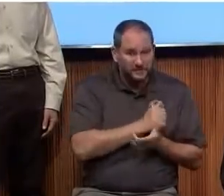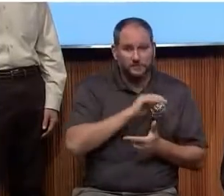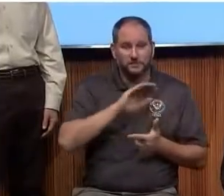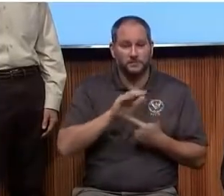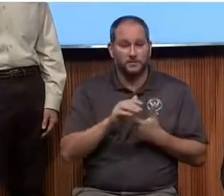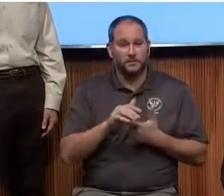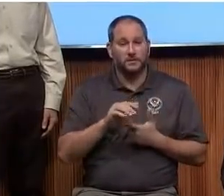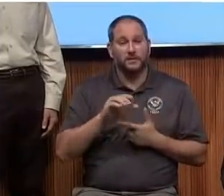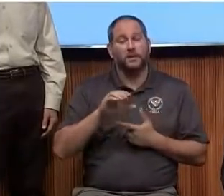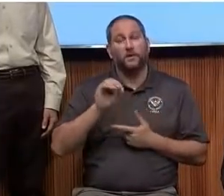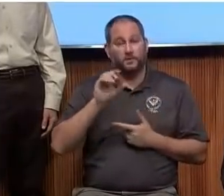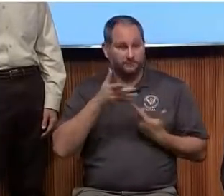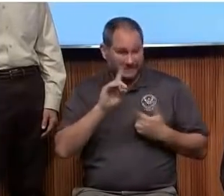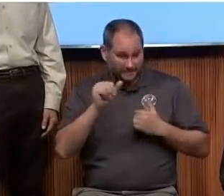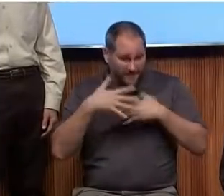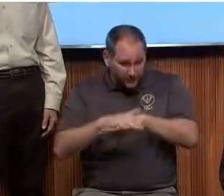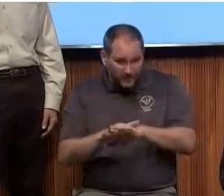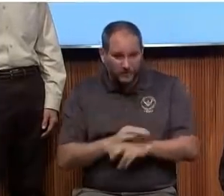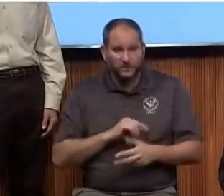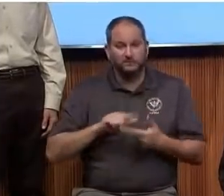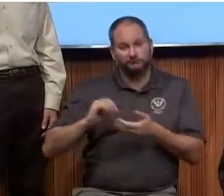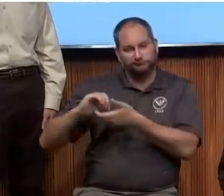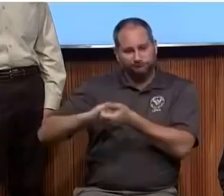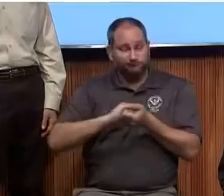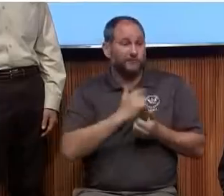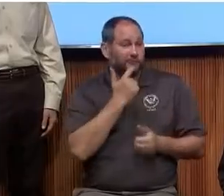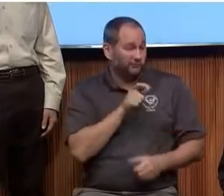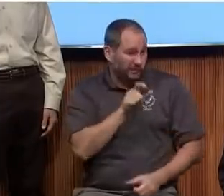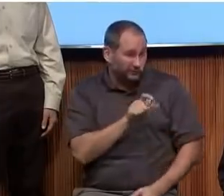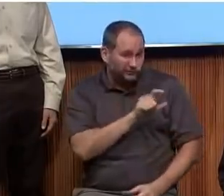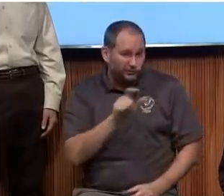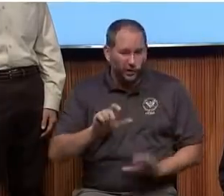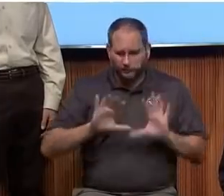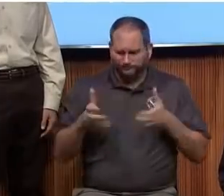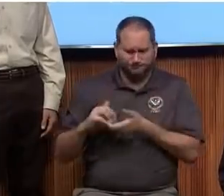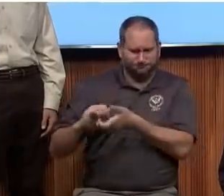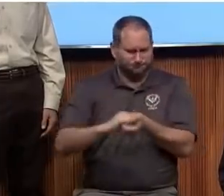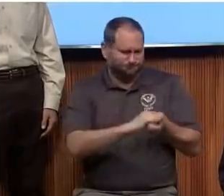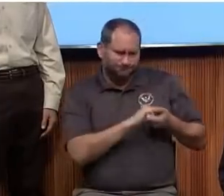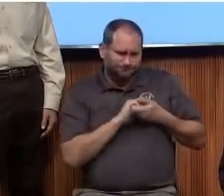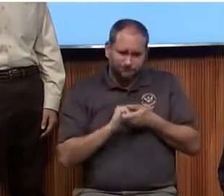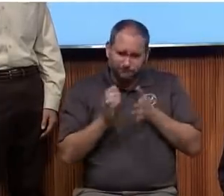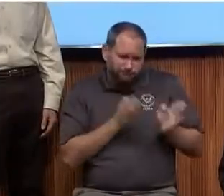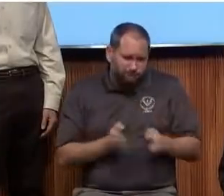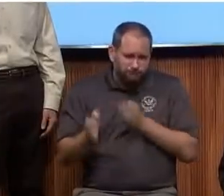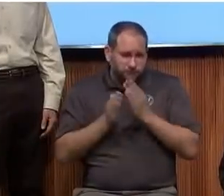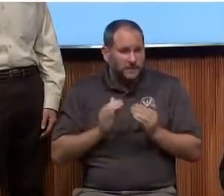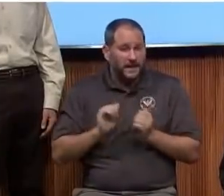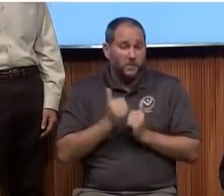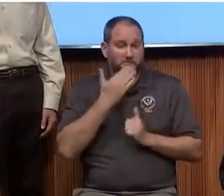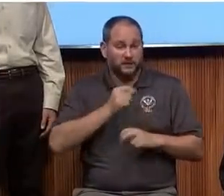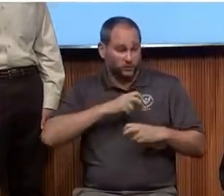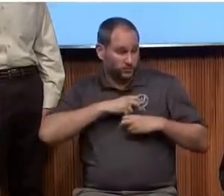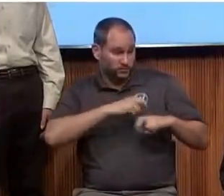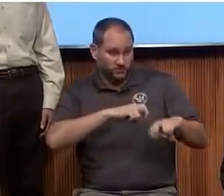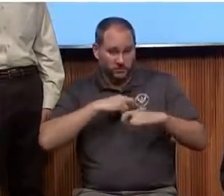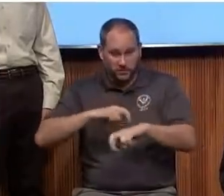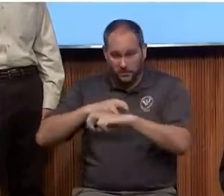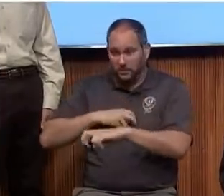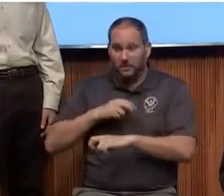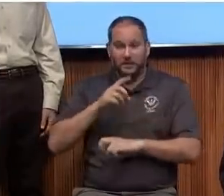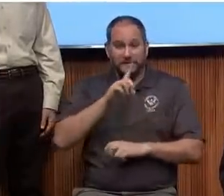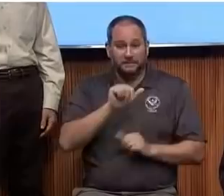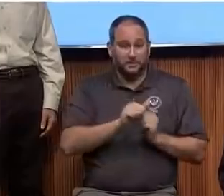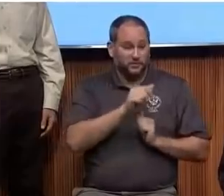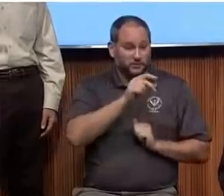and our partners at the Red Cross to plan for the best way to transition people with disabilities out of the shelters and